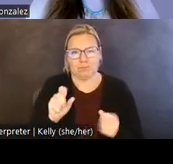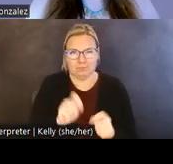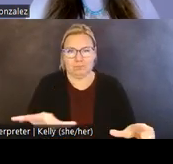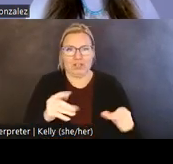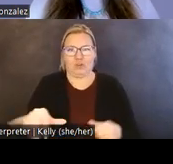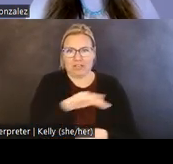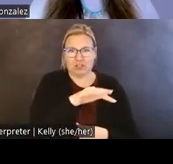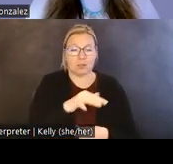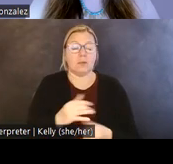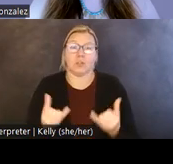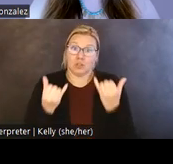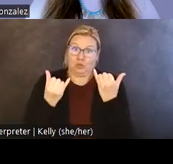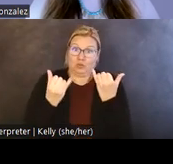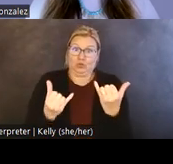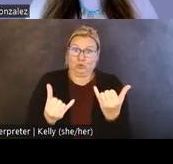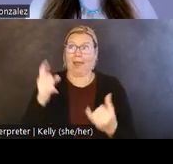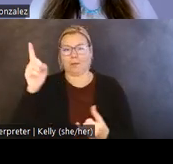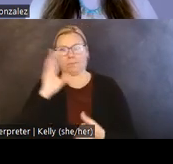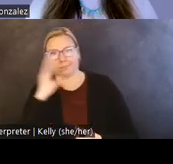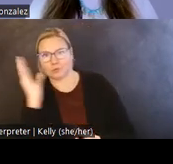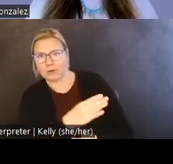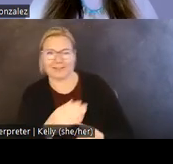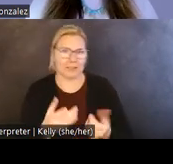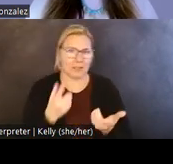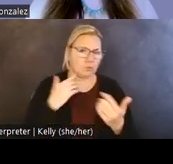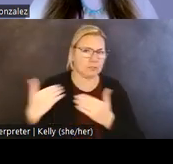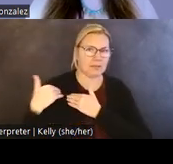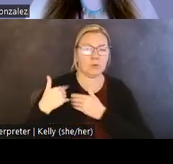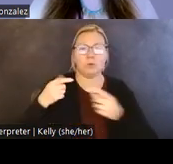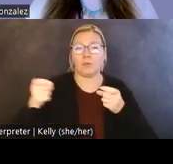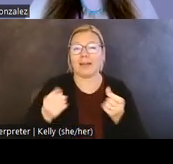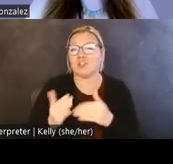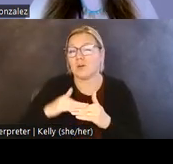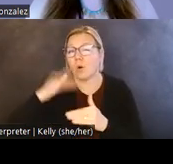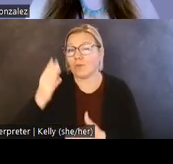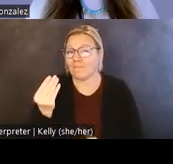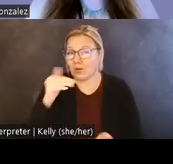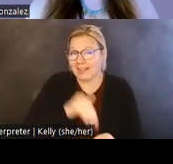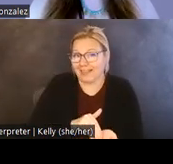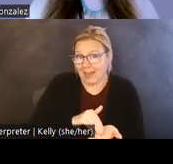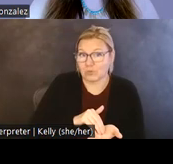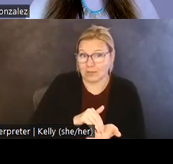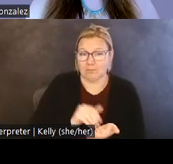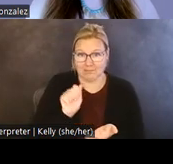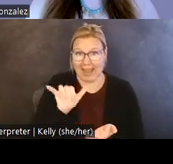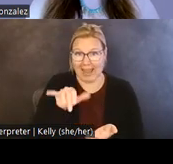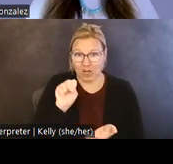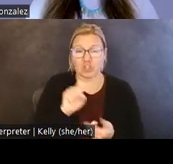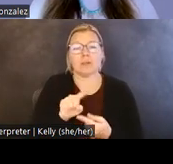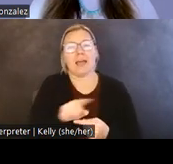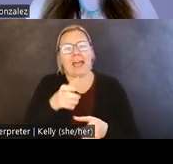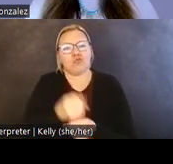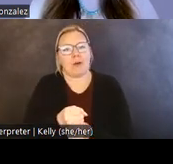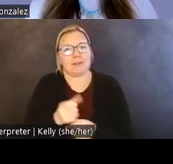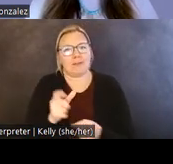Preservation Office is directly responsible for managing over 14,000 acres of reservation and trust lands, and their